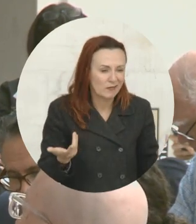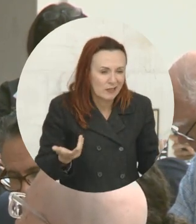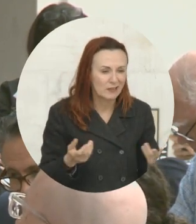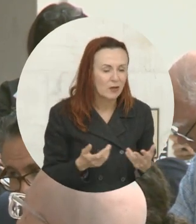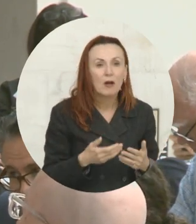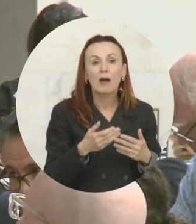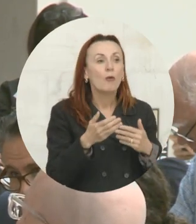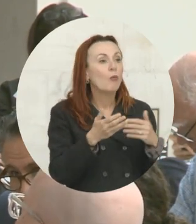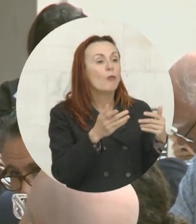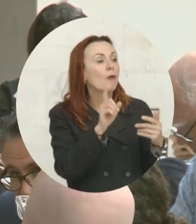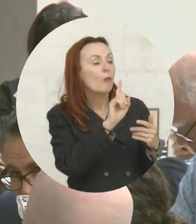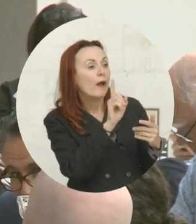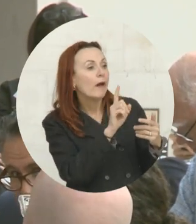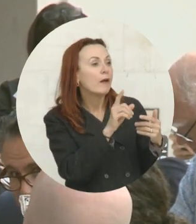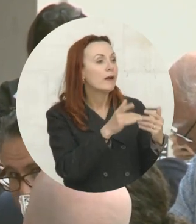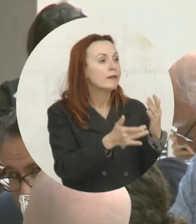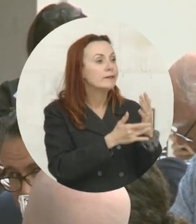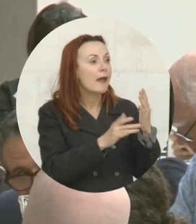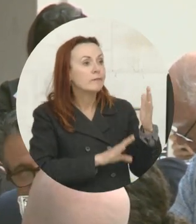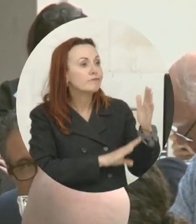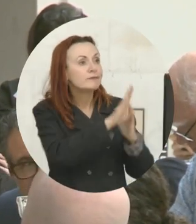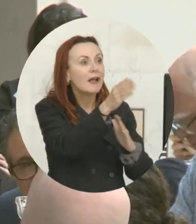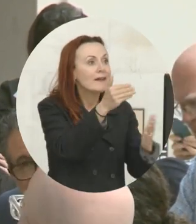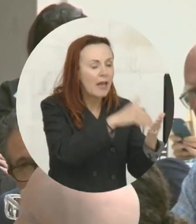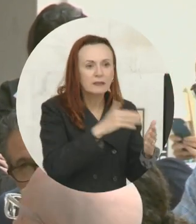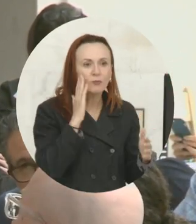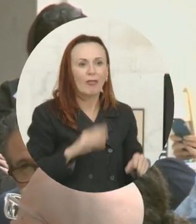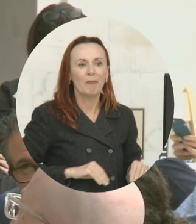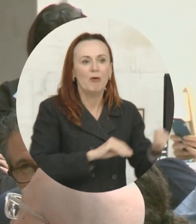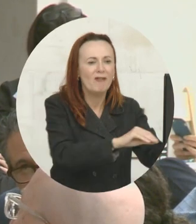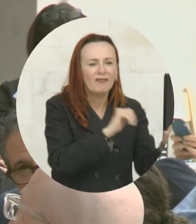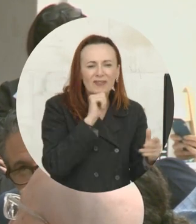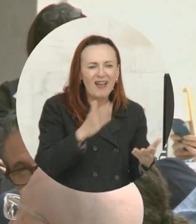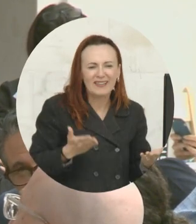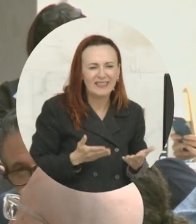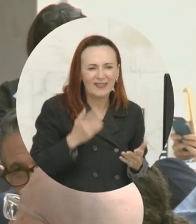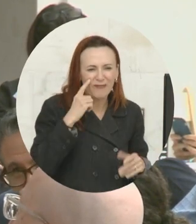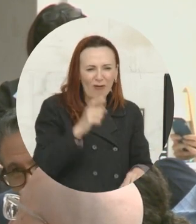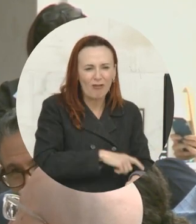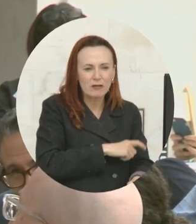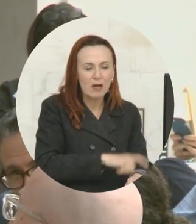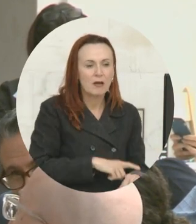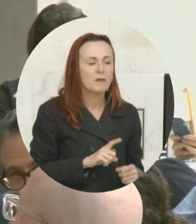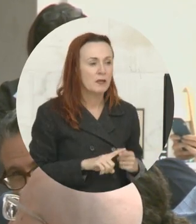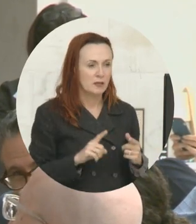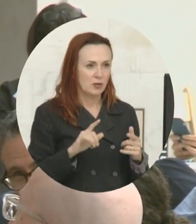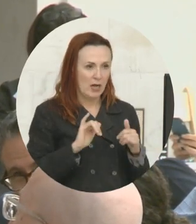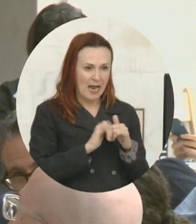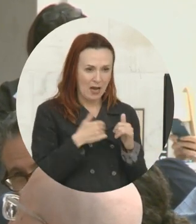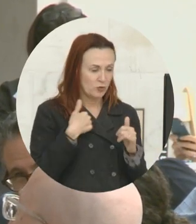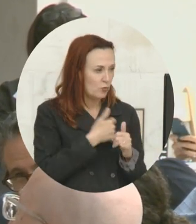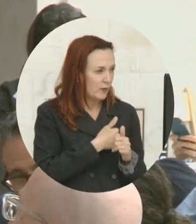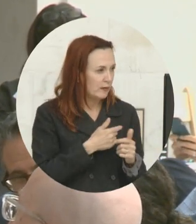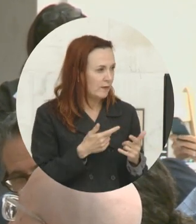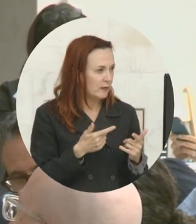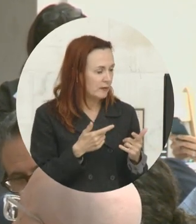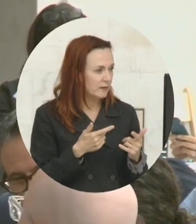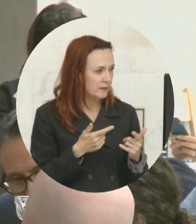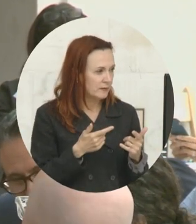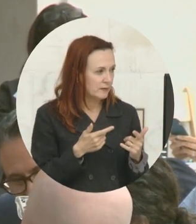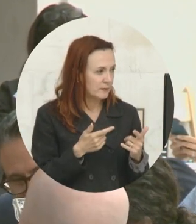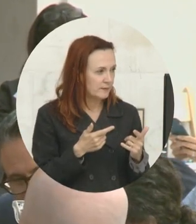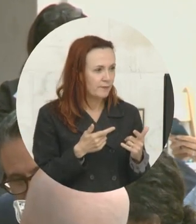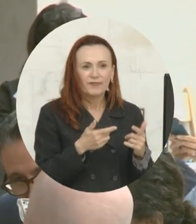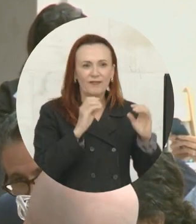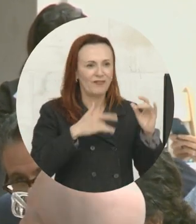boom is. How do we engage those communities that are incredible social capital, but at the same time, they don't have a